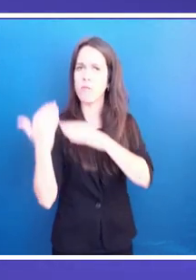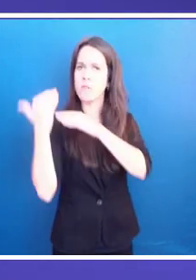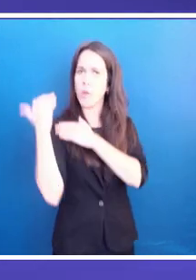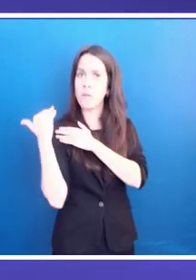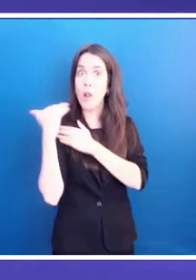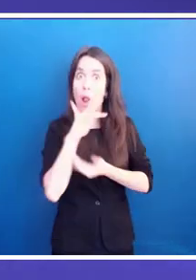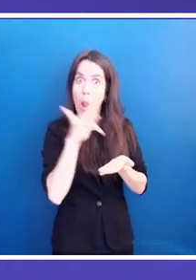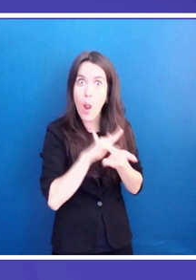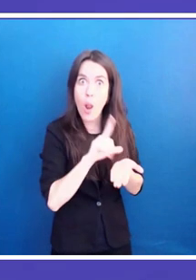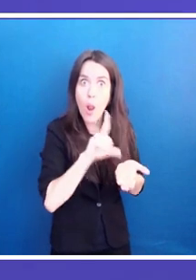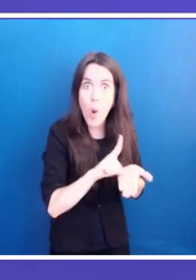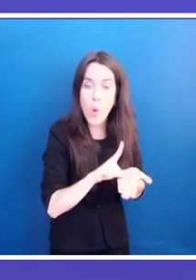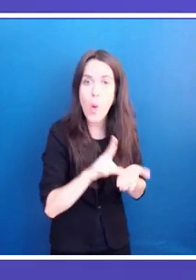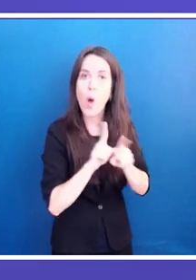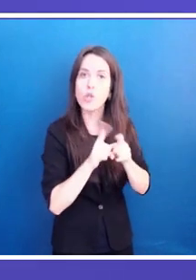regional levels.